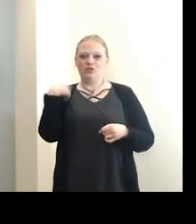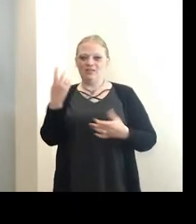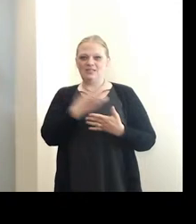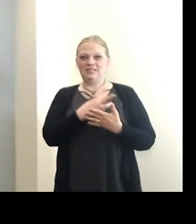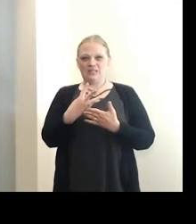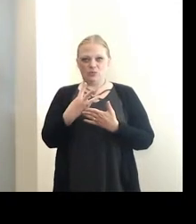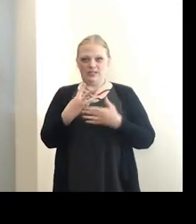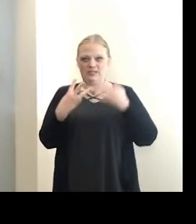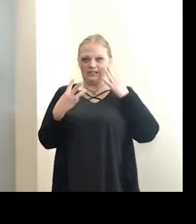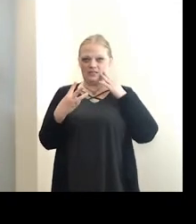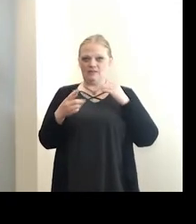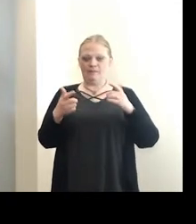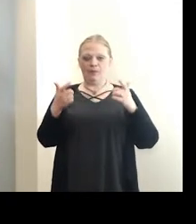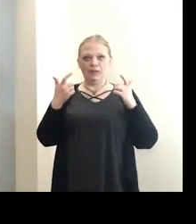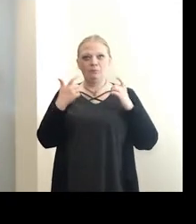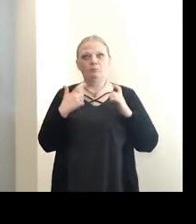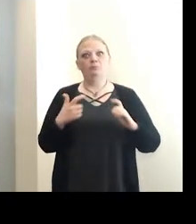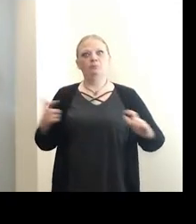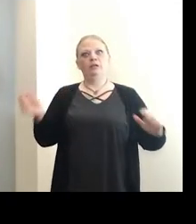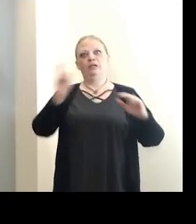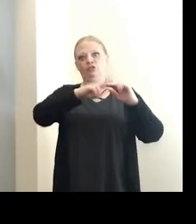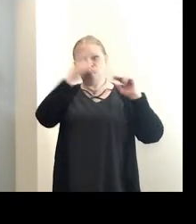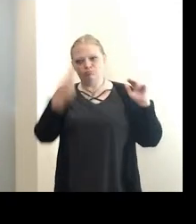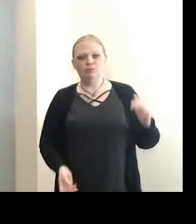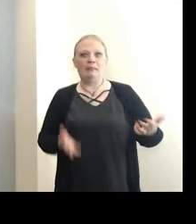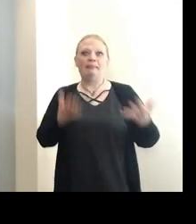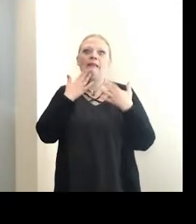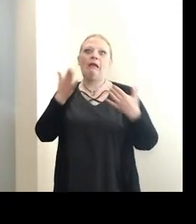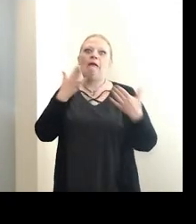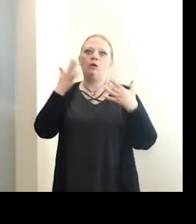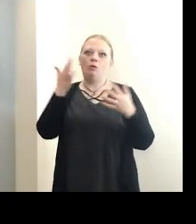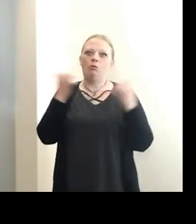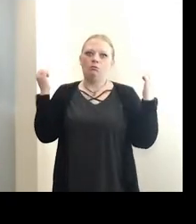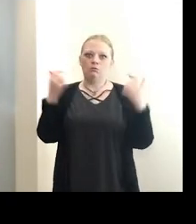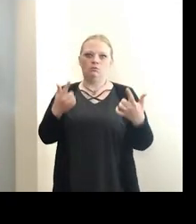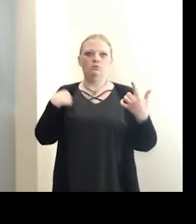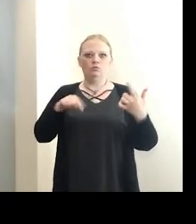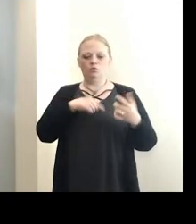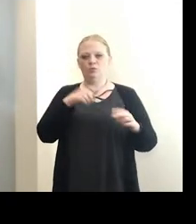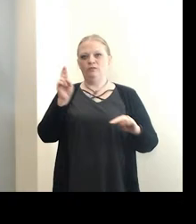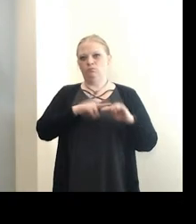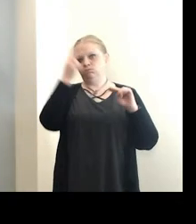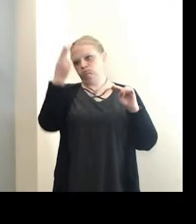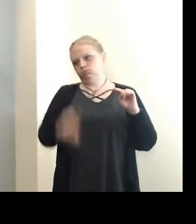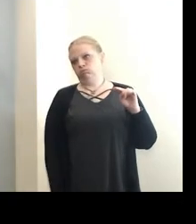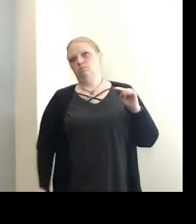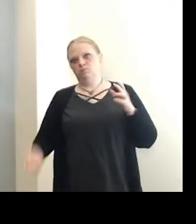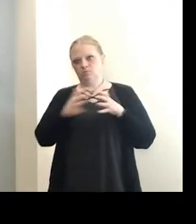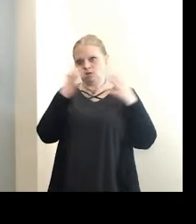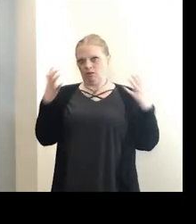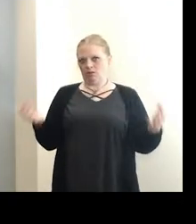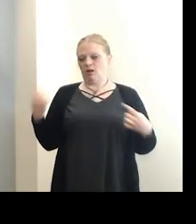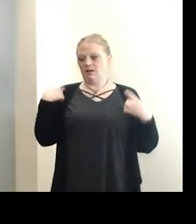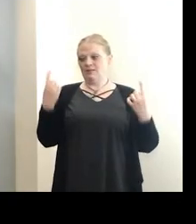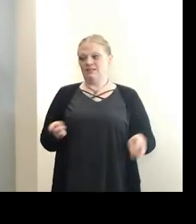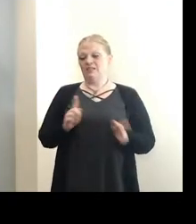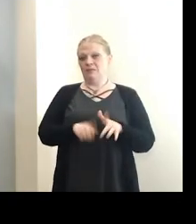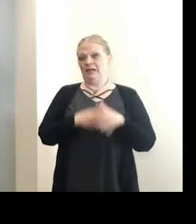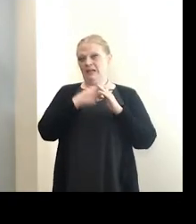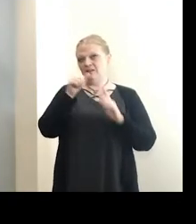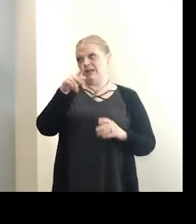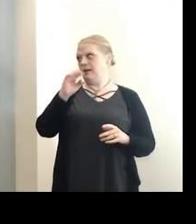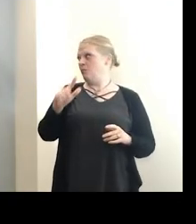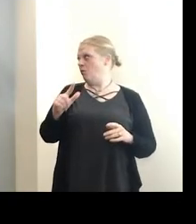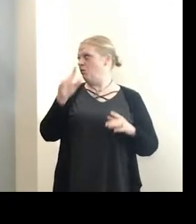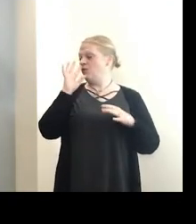this is a big drop. I want to thank everybody. We've dropped a tremendous amount since the beginning of April